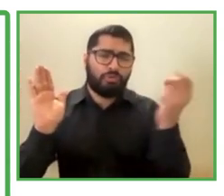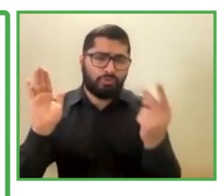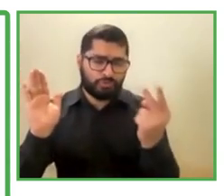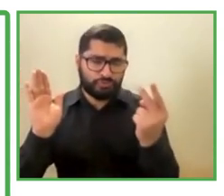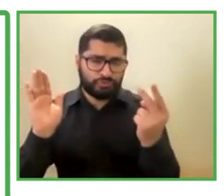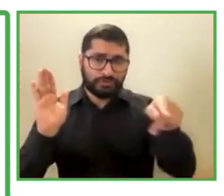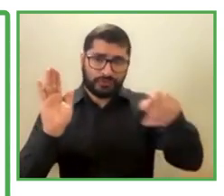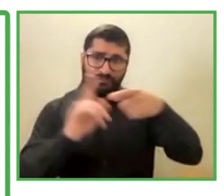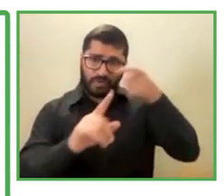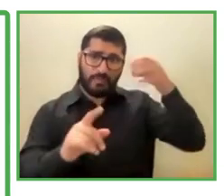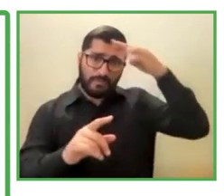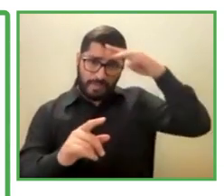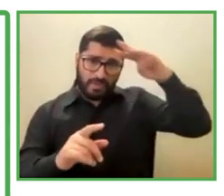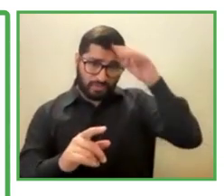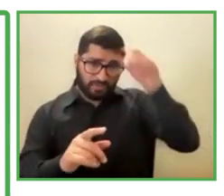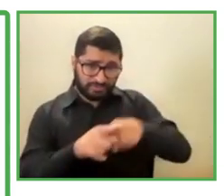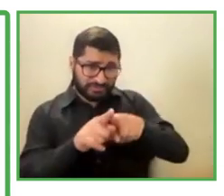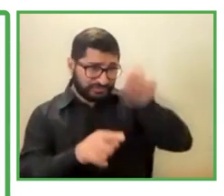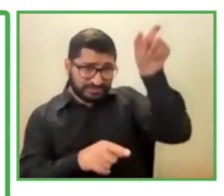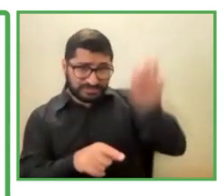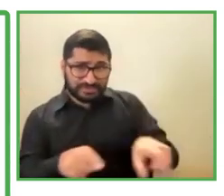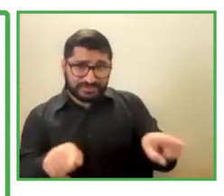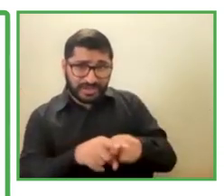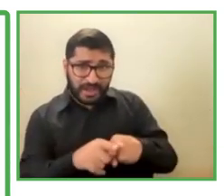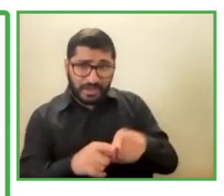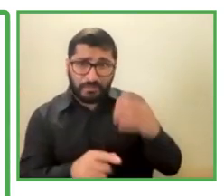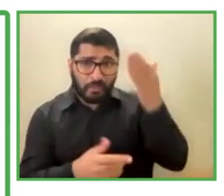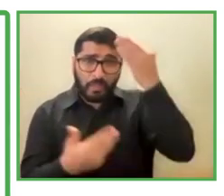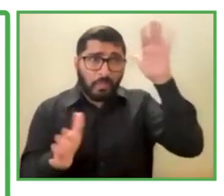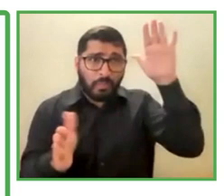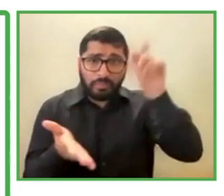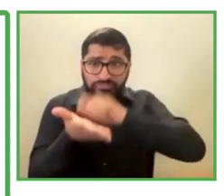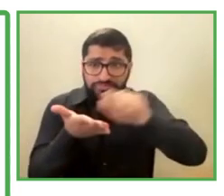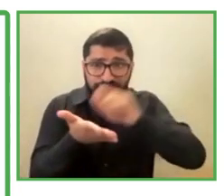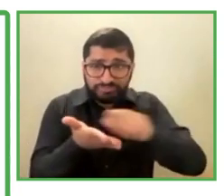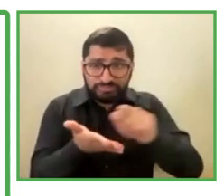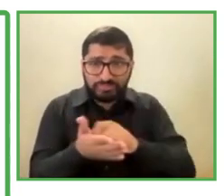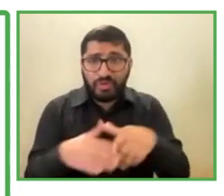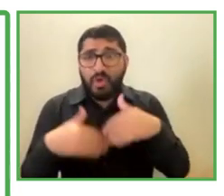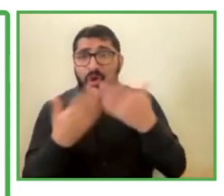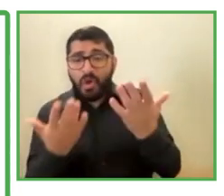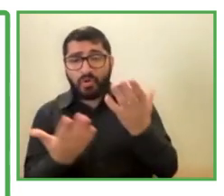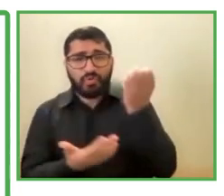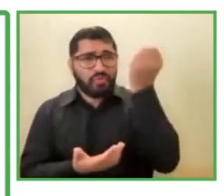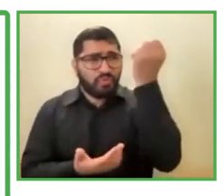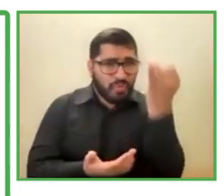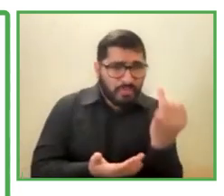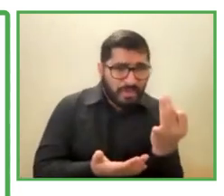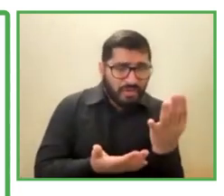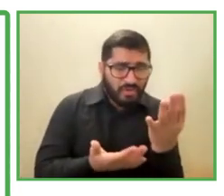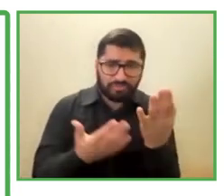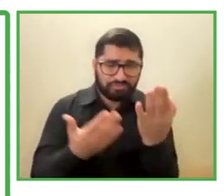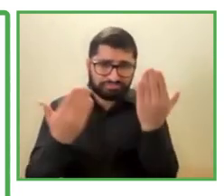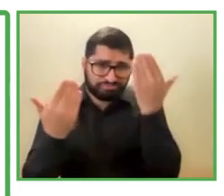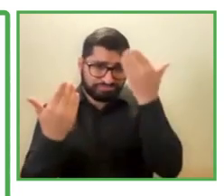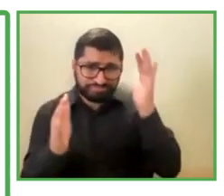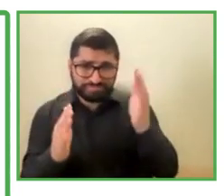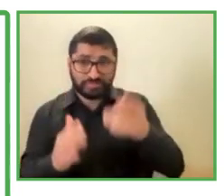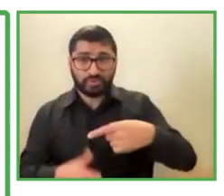is that they didn't have the skills. So we took the task of committing